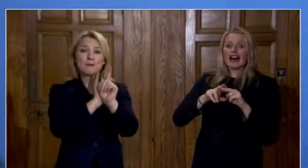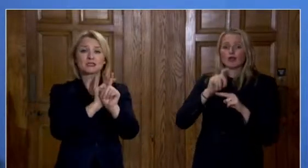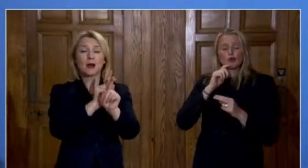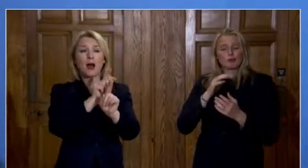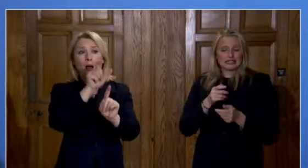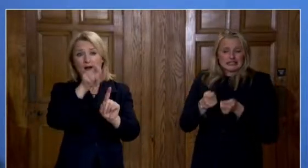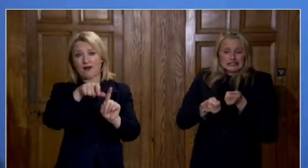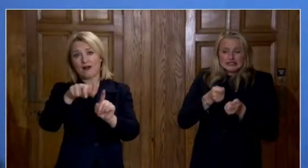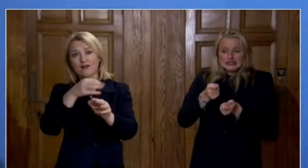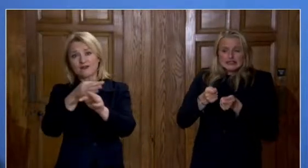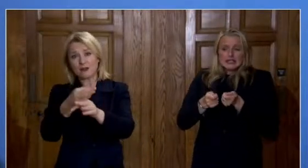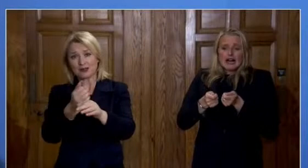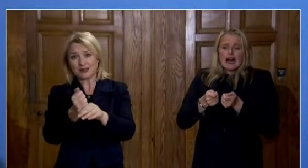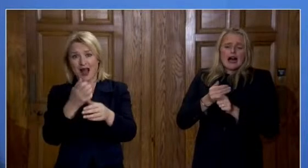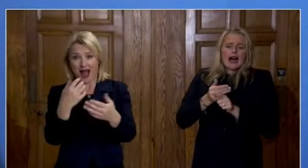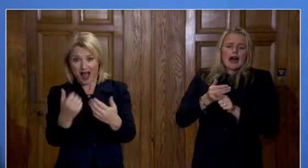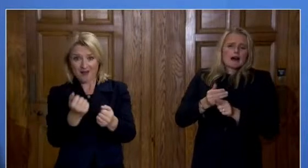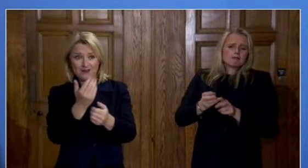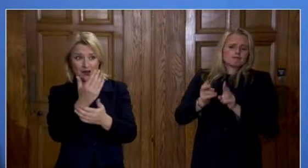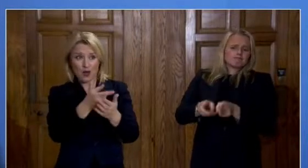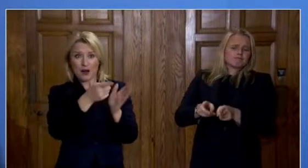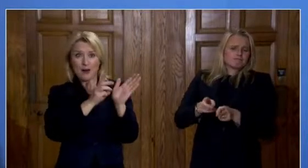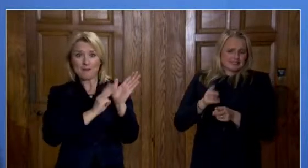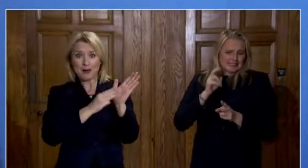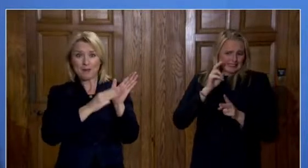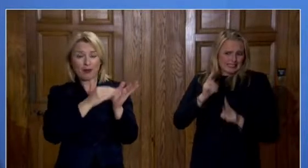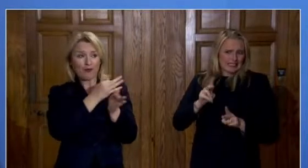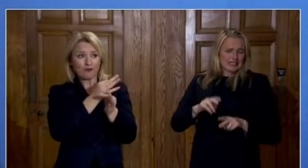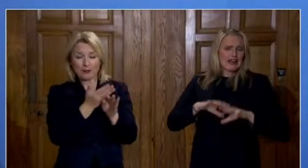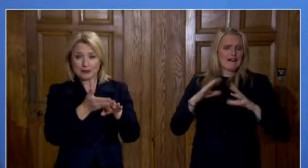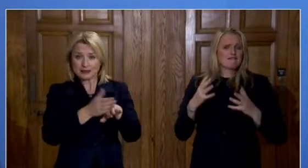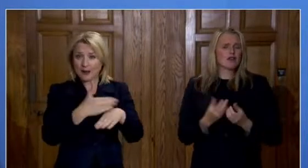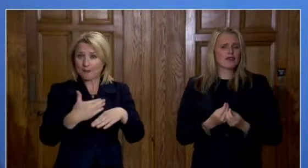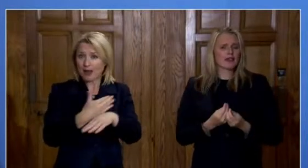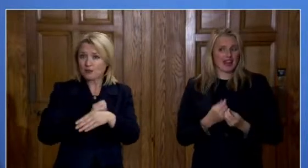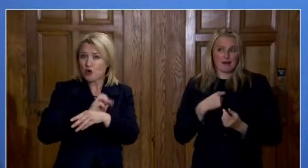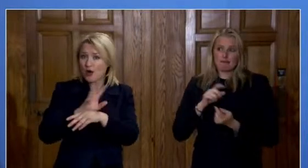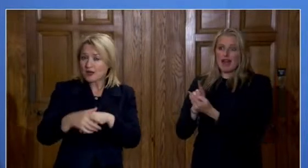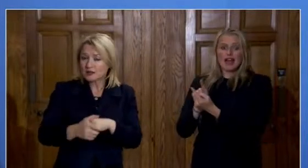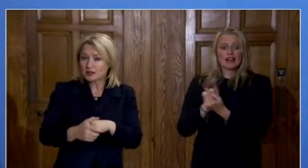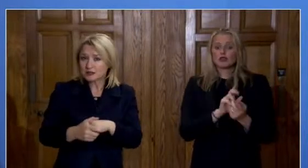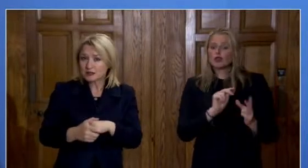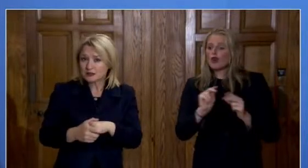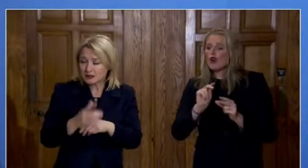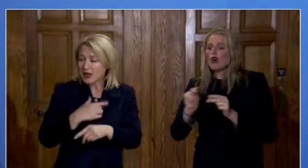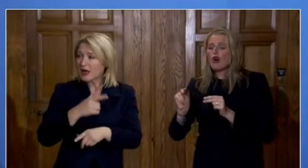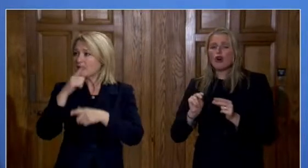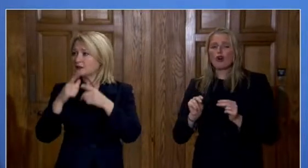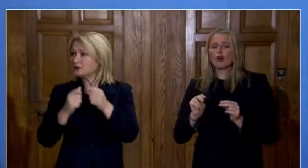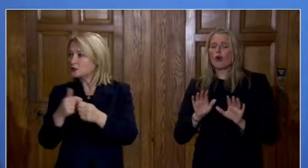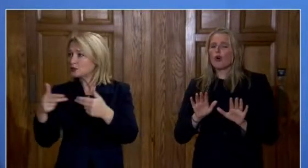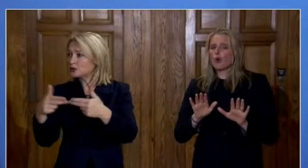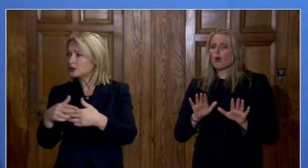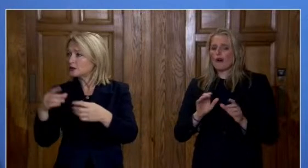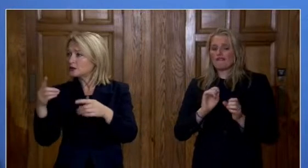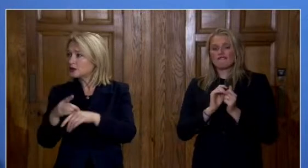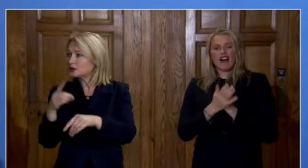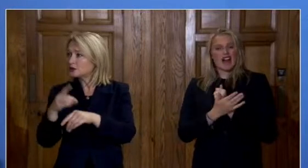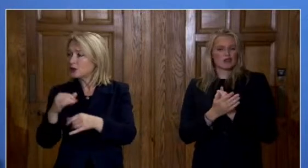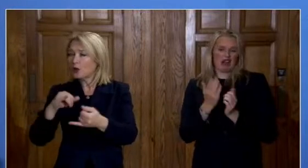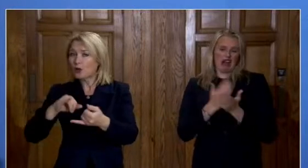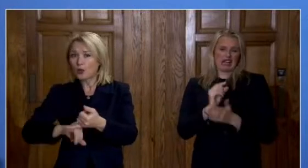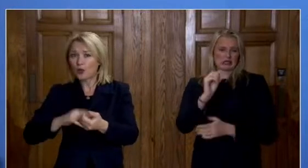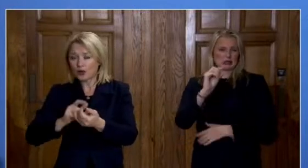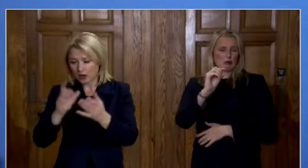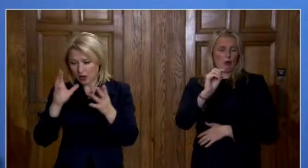final days. And trust me, this virus is no minor illness. It